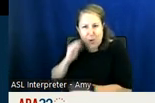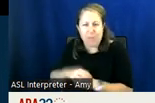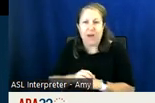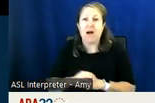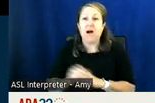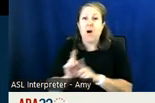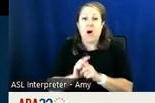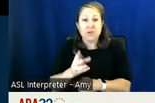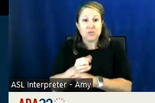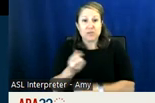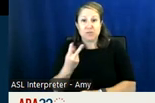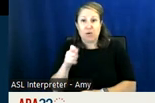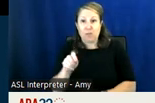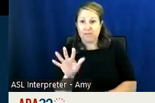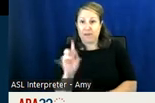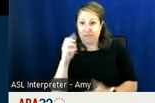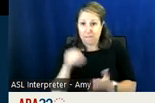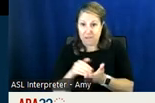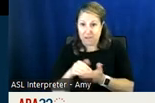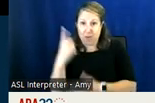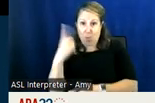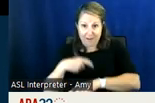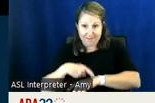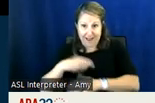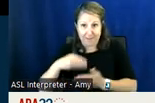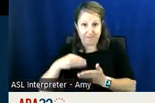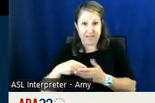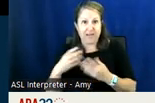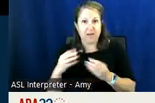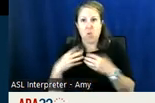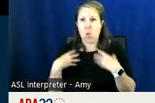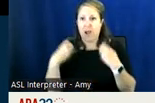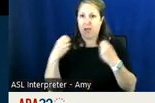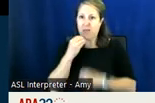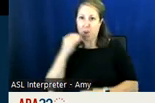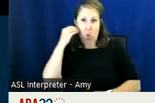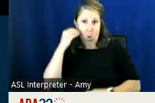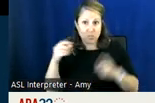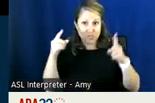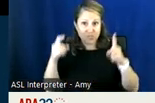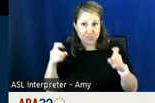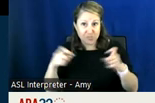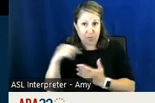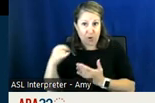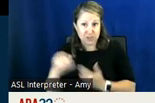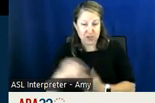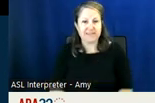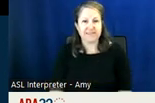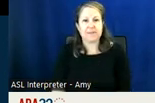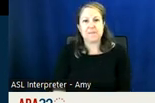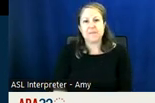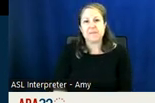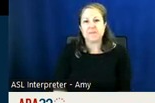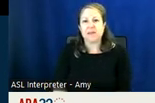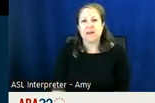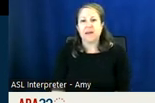.5 million one-time funding for the healthier homes nursing pilot project and what this is going to fund is it's going to fund